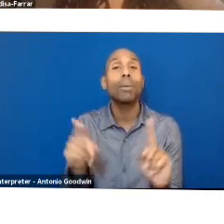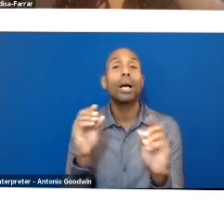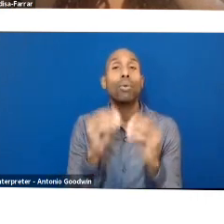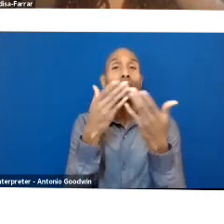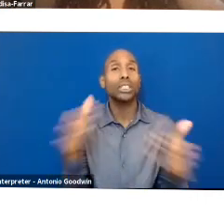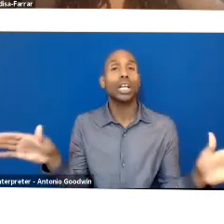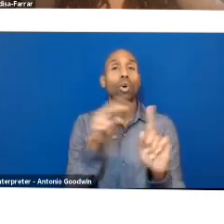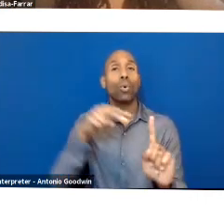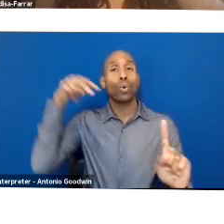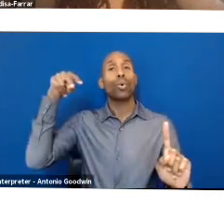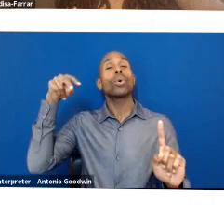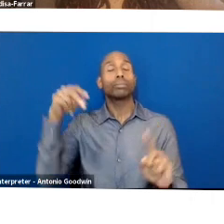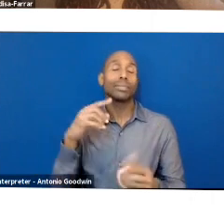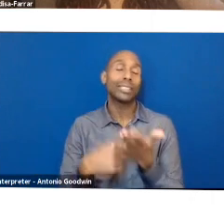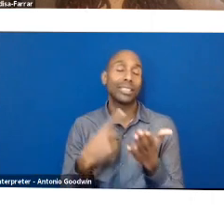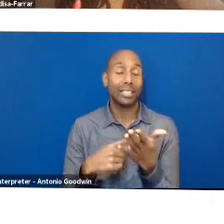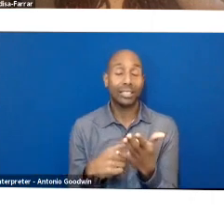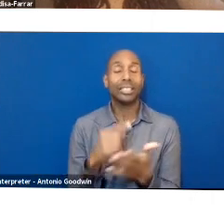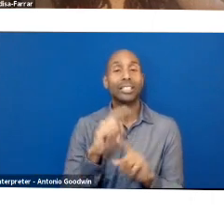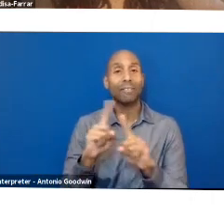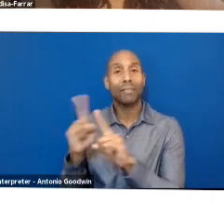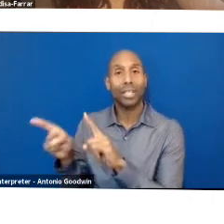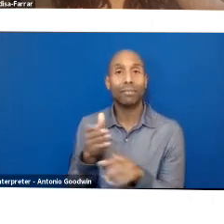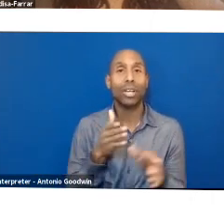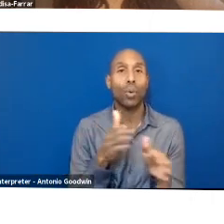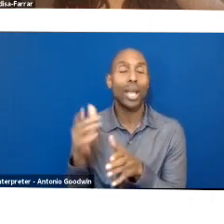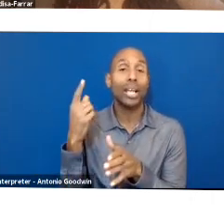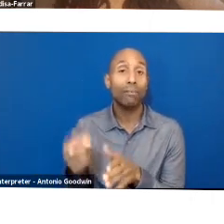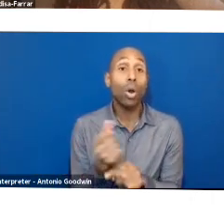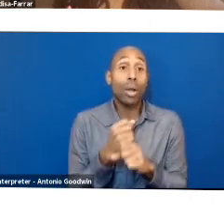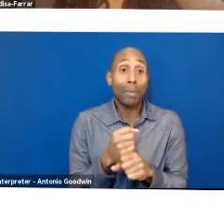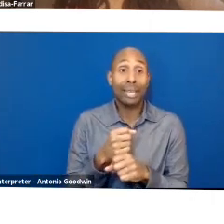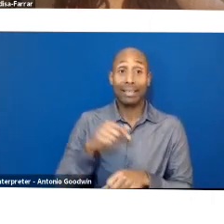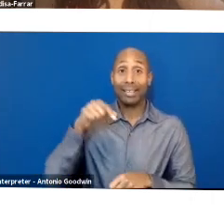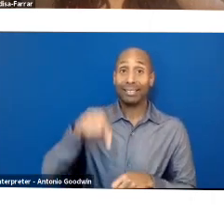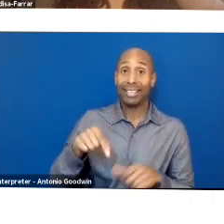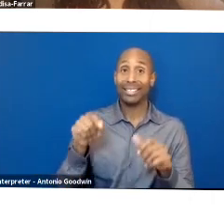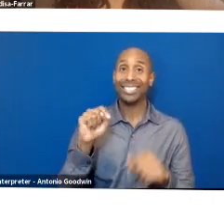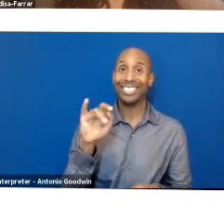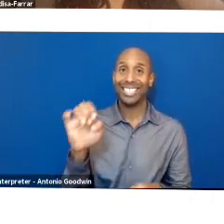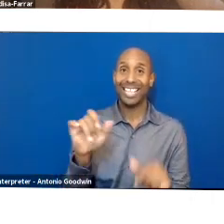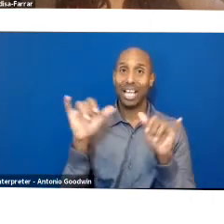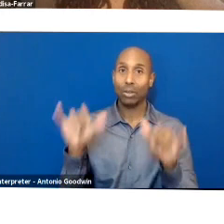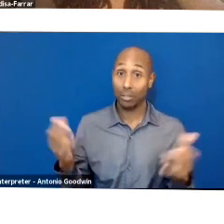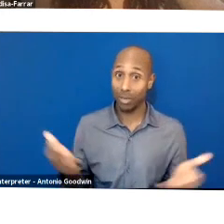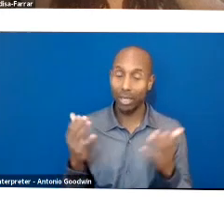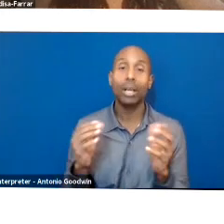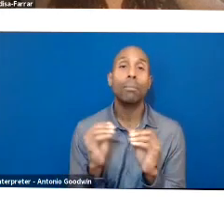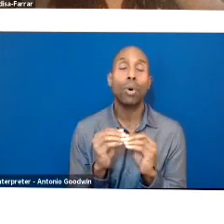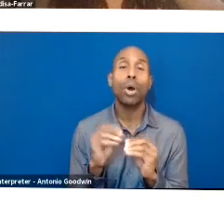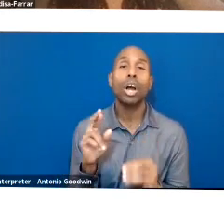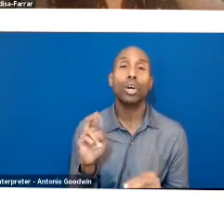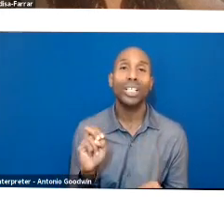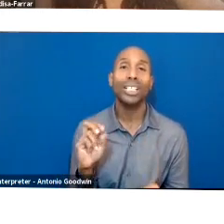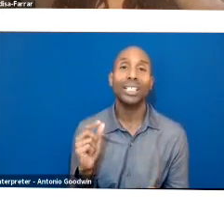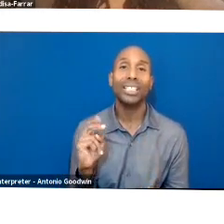about some of the ways we can make our textile systems more sustainable and regenerative. So our textile systems not only have to be